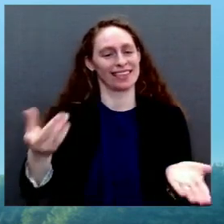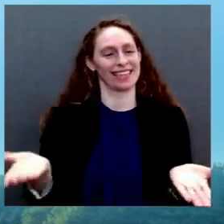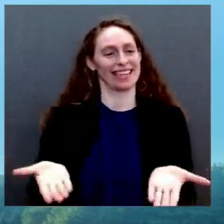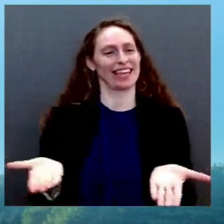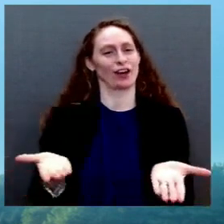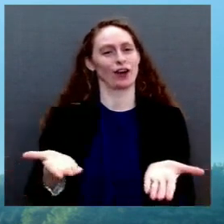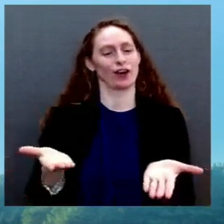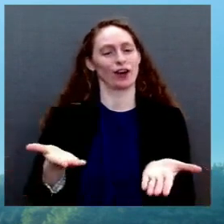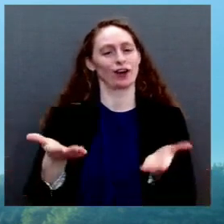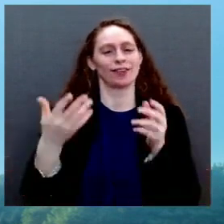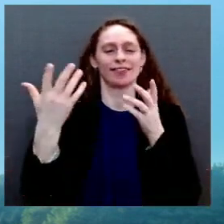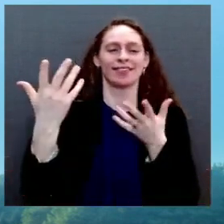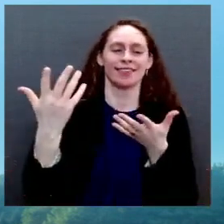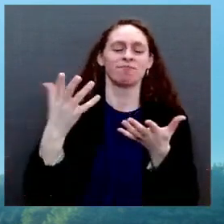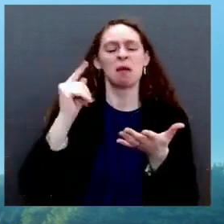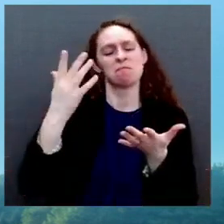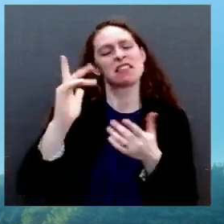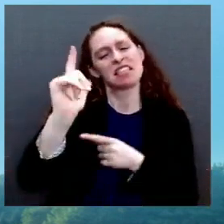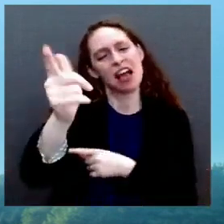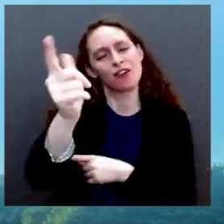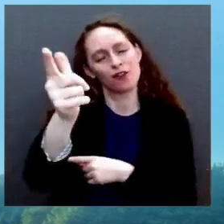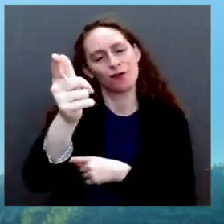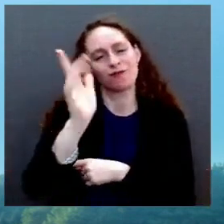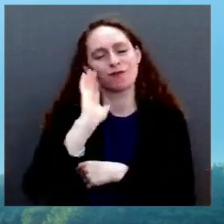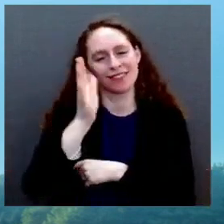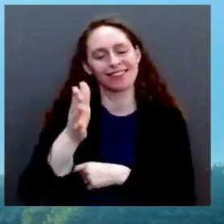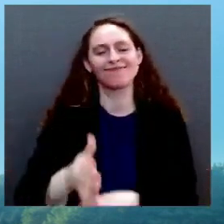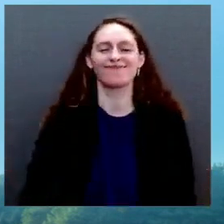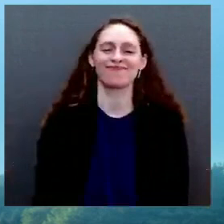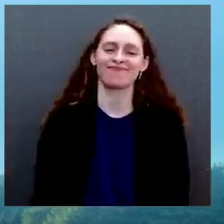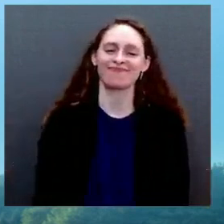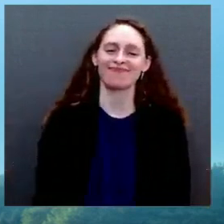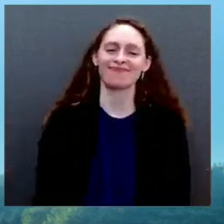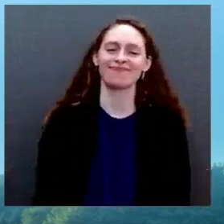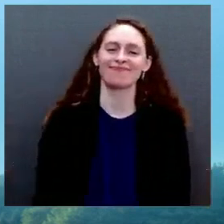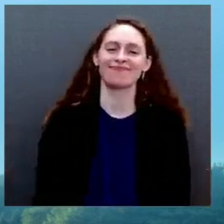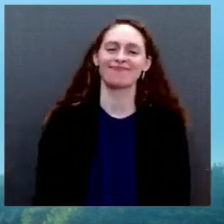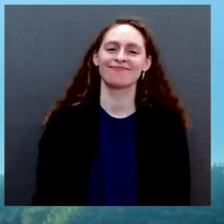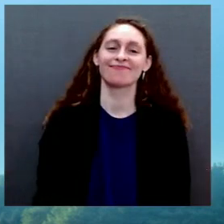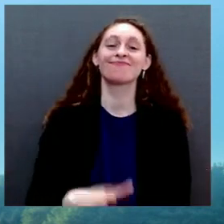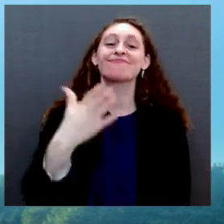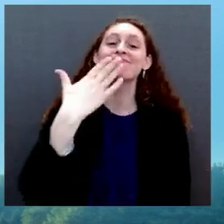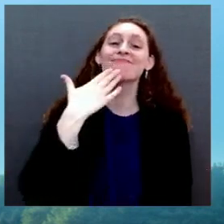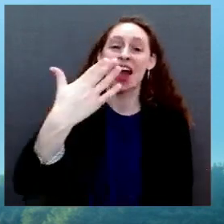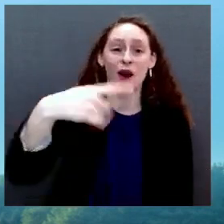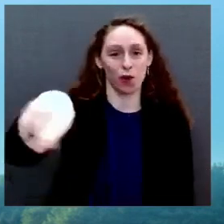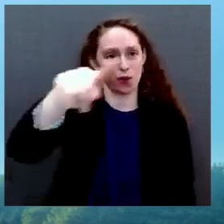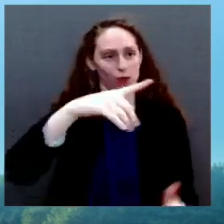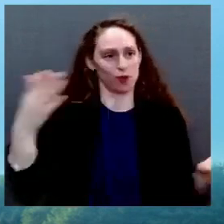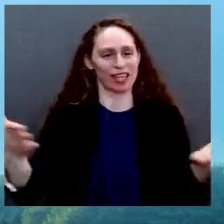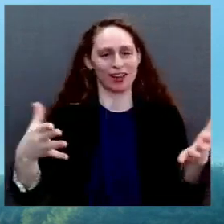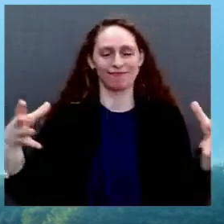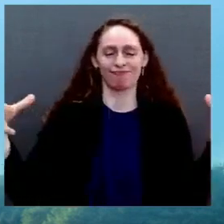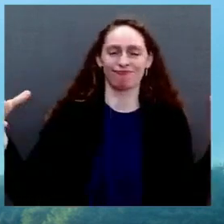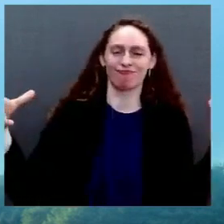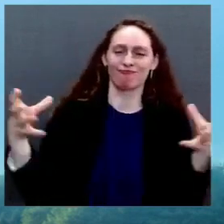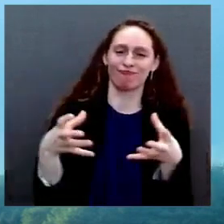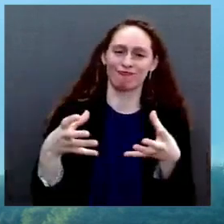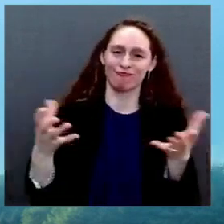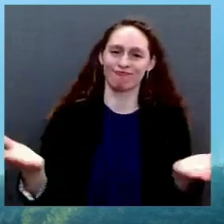us, and Happy New Year. And before we begin, I want to say a word about where our economy stands today.